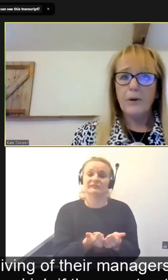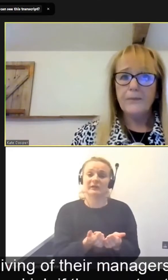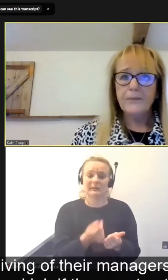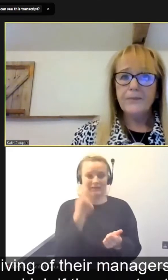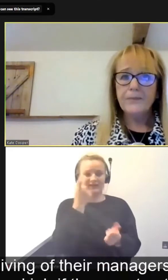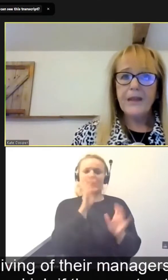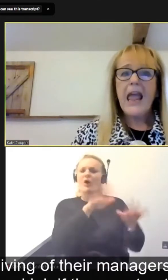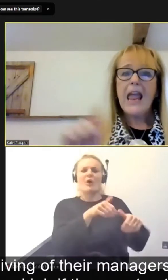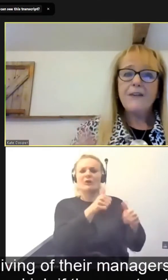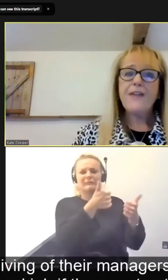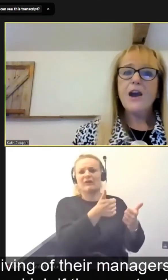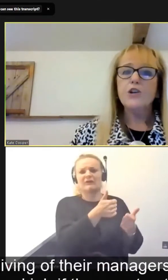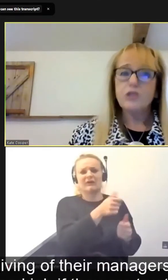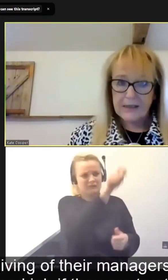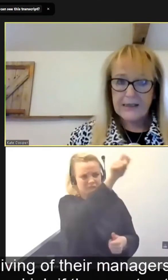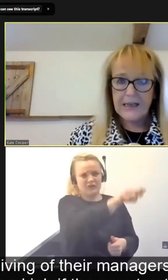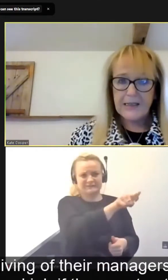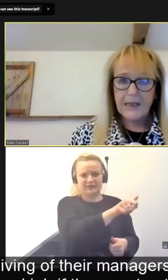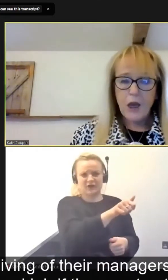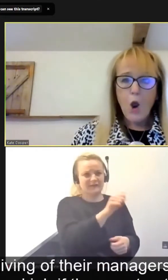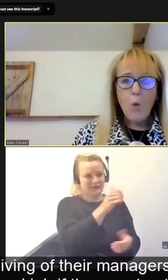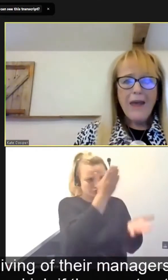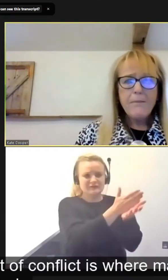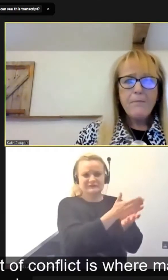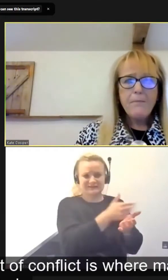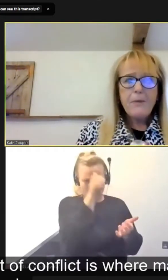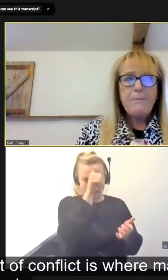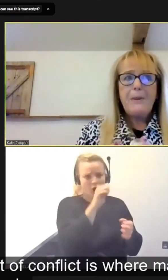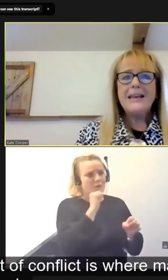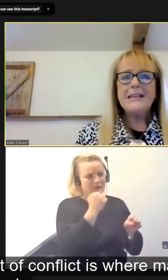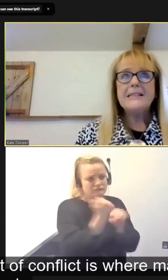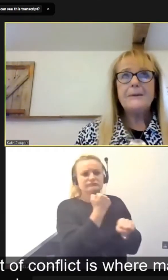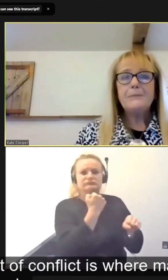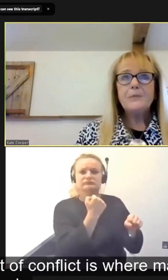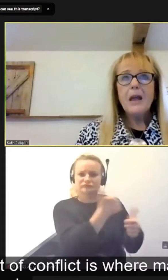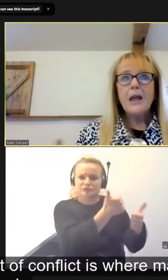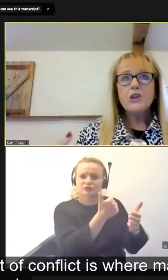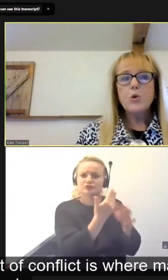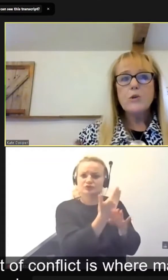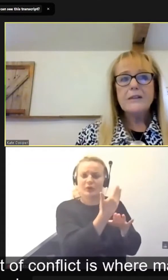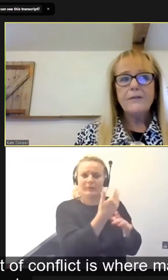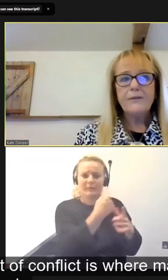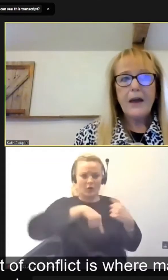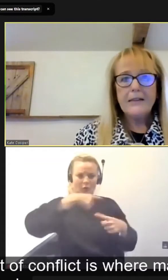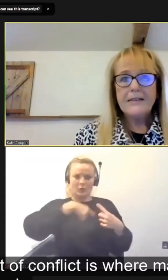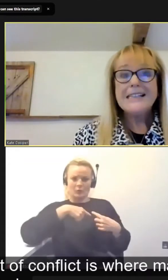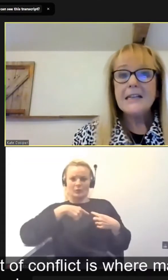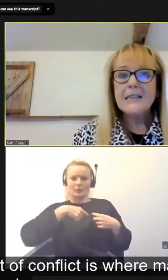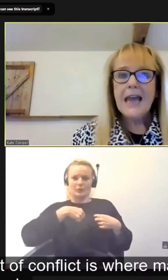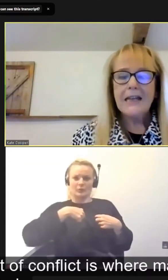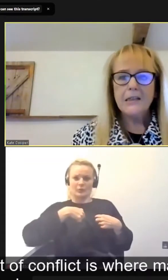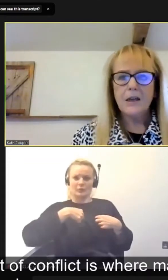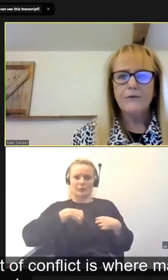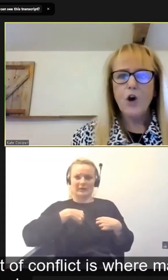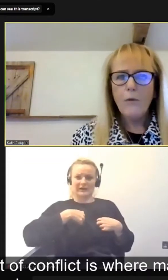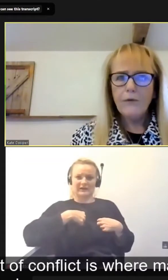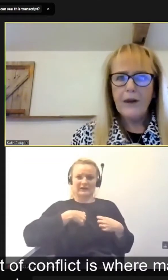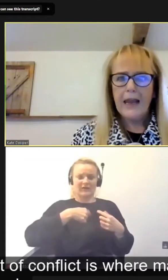job, if they are trusted. Where the biggest source of conflict